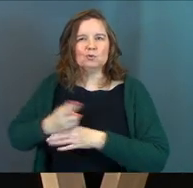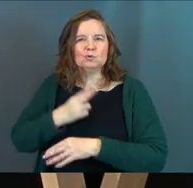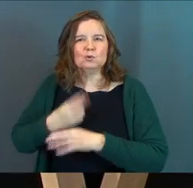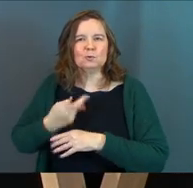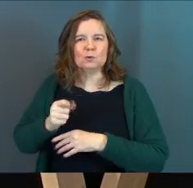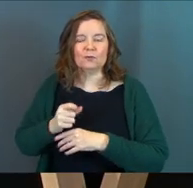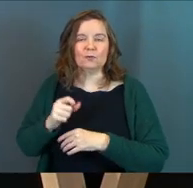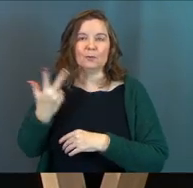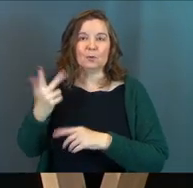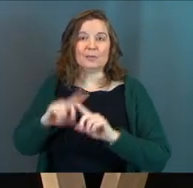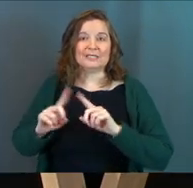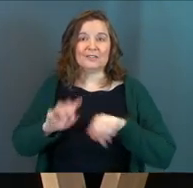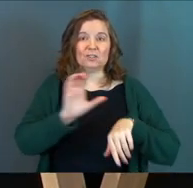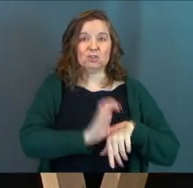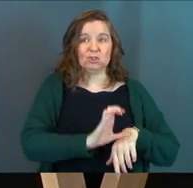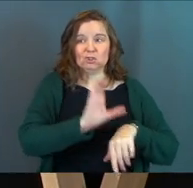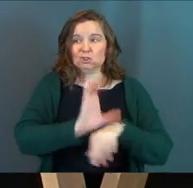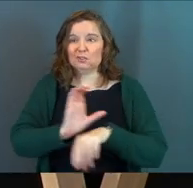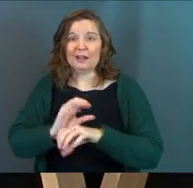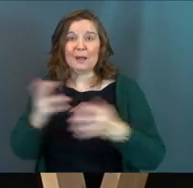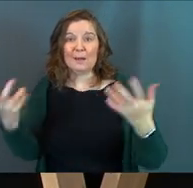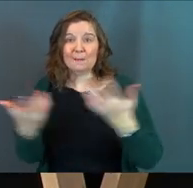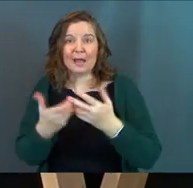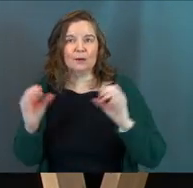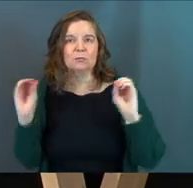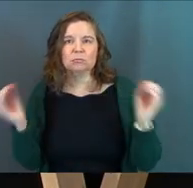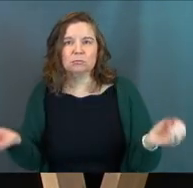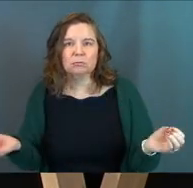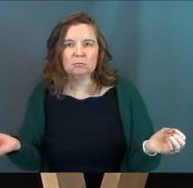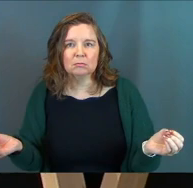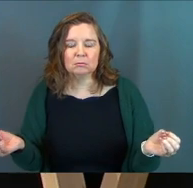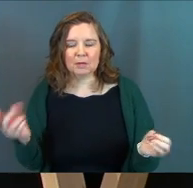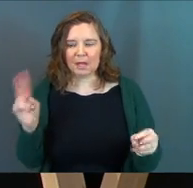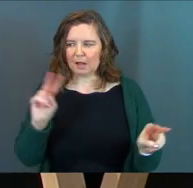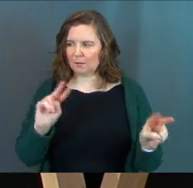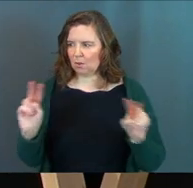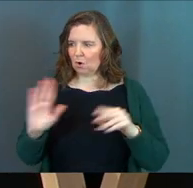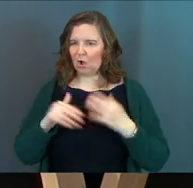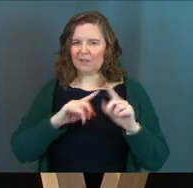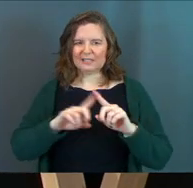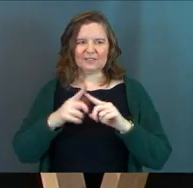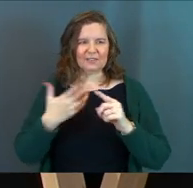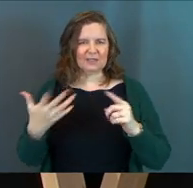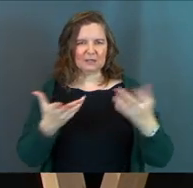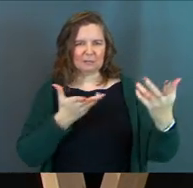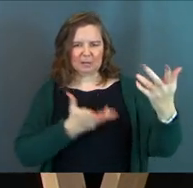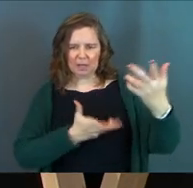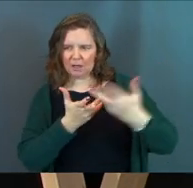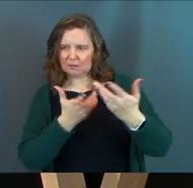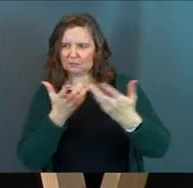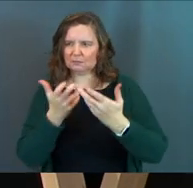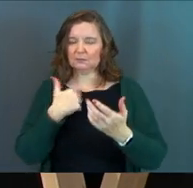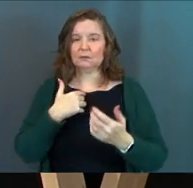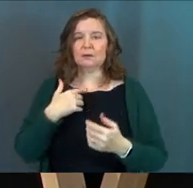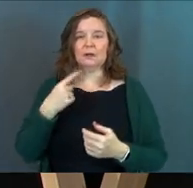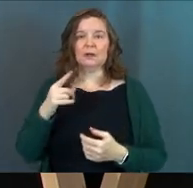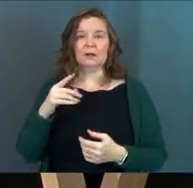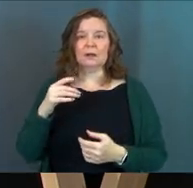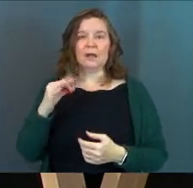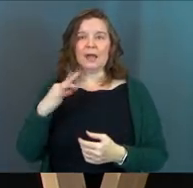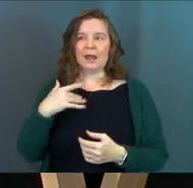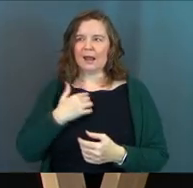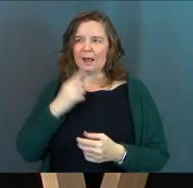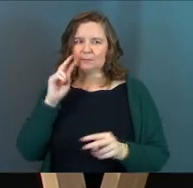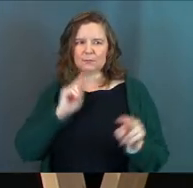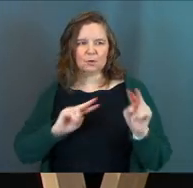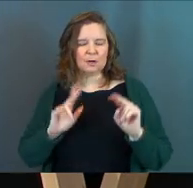pews from three different churches and none of them match. And I'm looking around at all these different things and I'm like, you know, my pastor's eyes